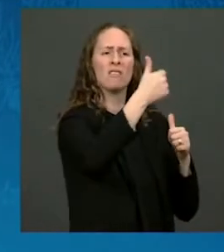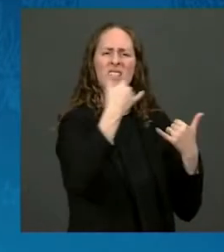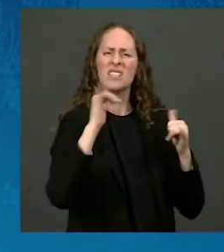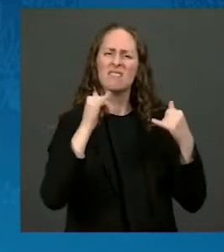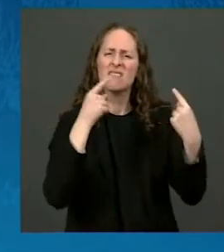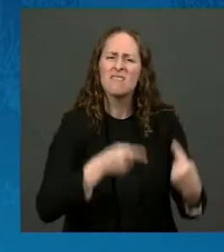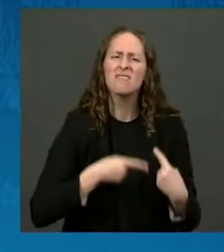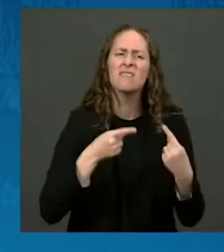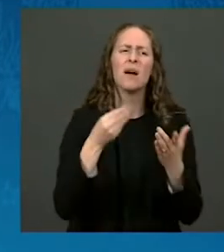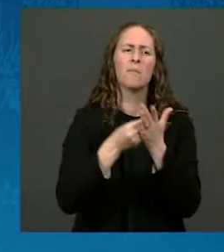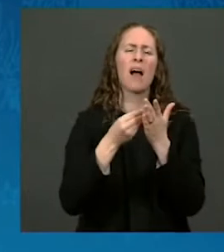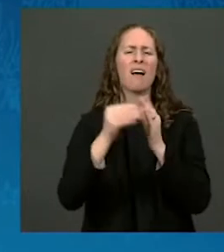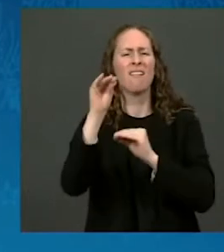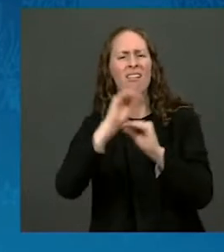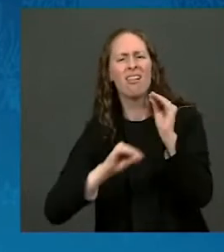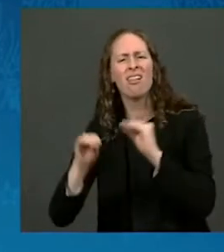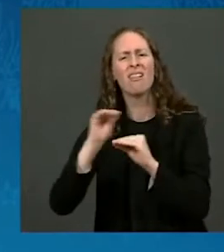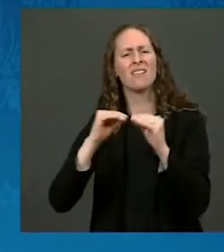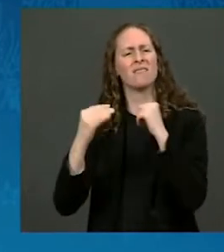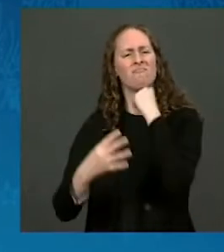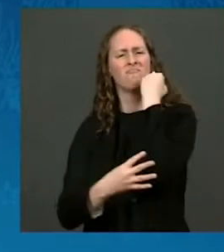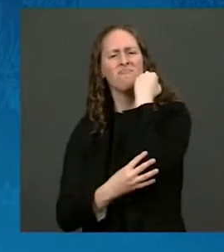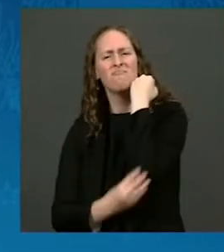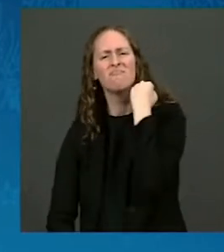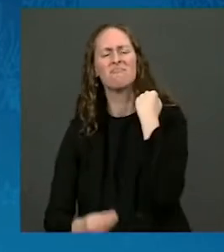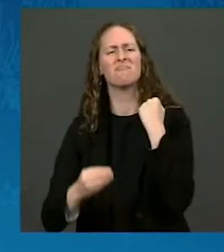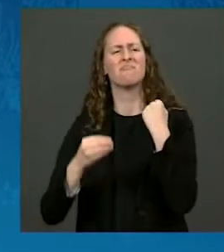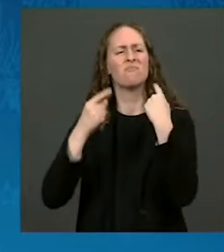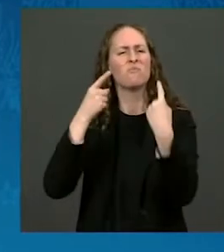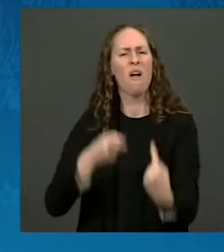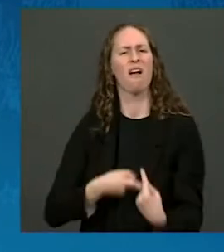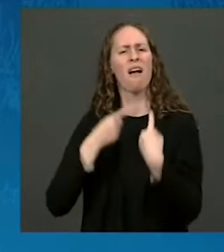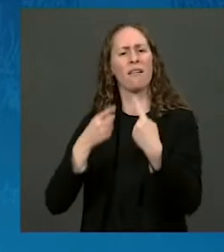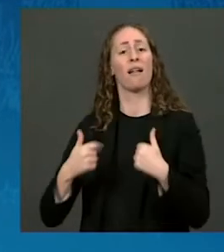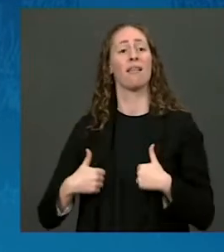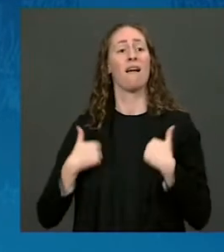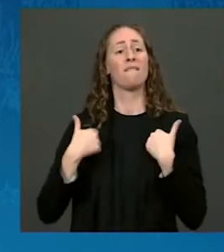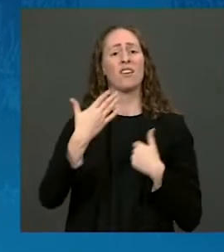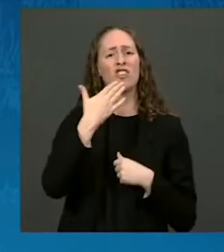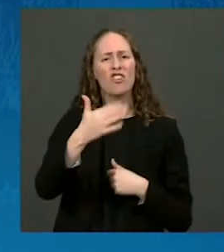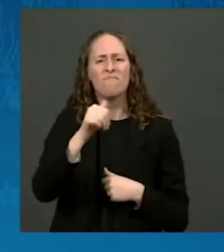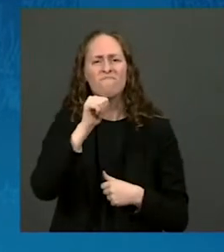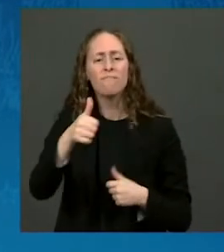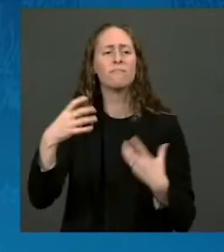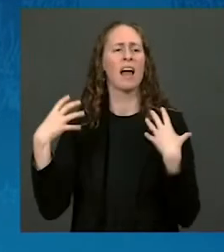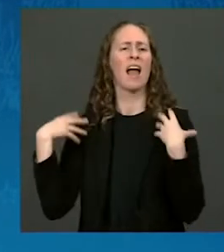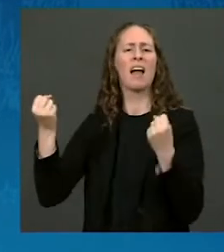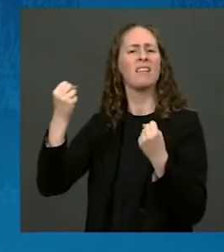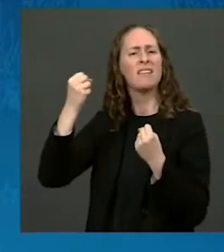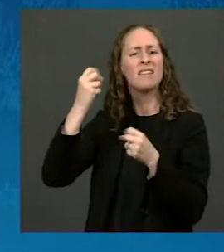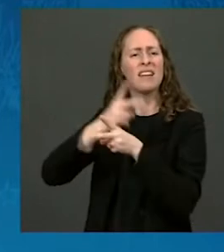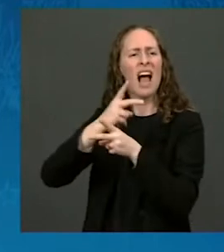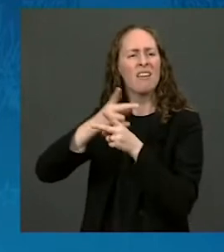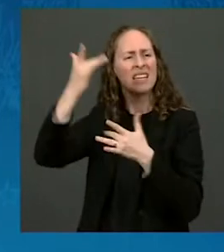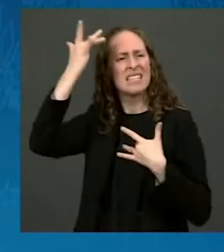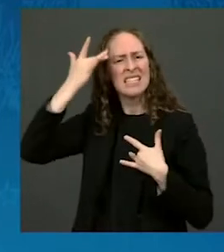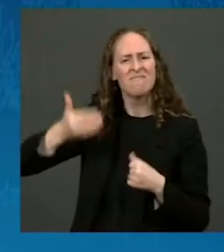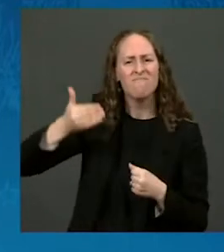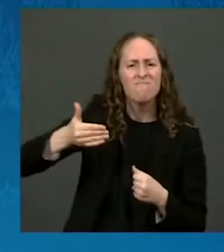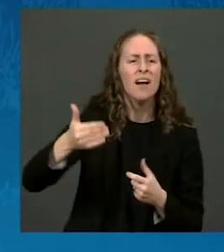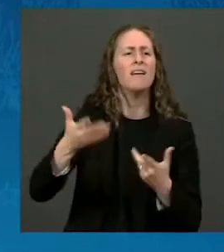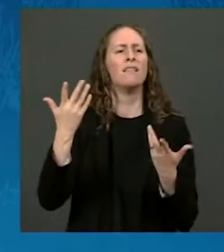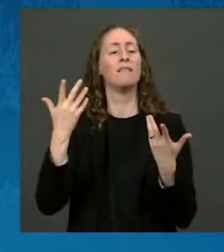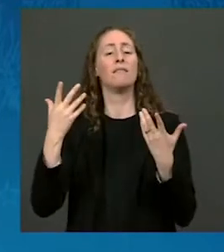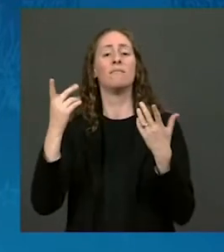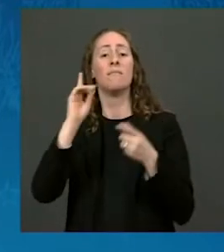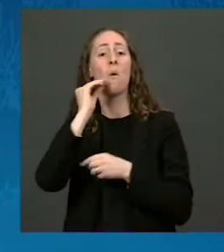and often struggle to get quality health care and to find affordable housing. This